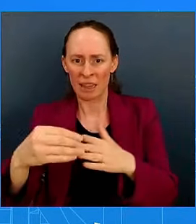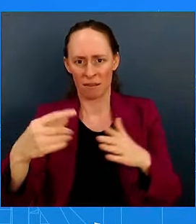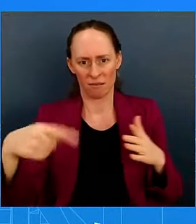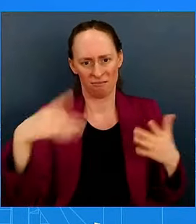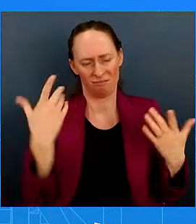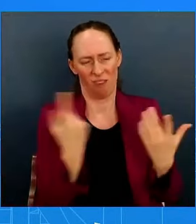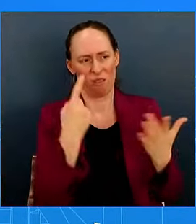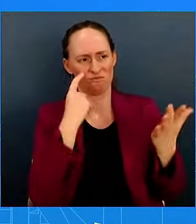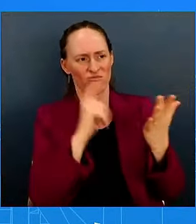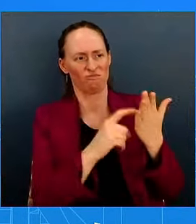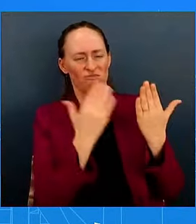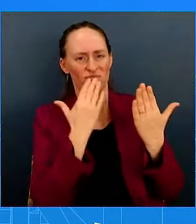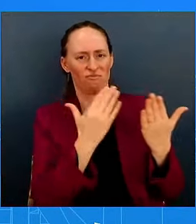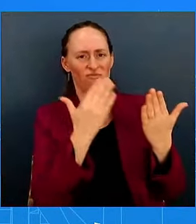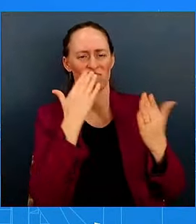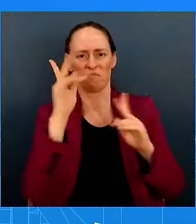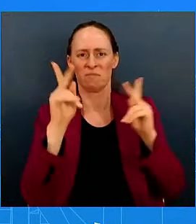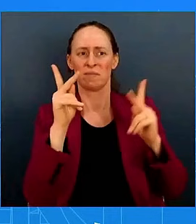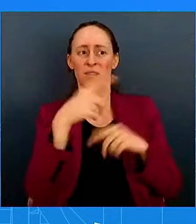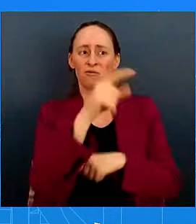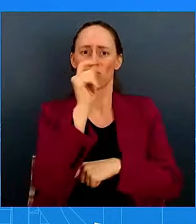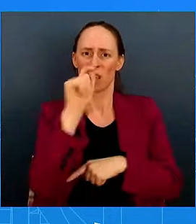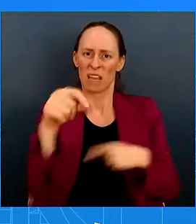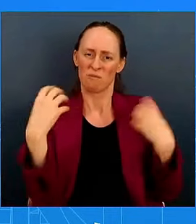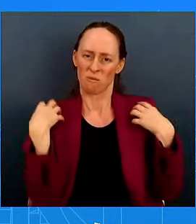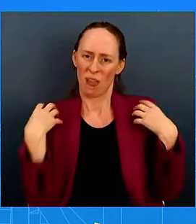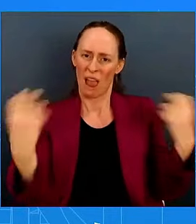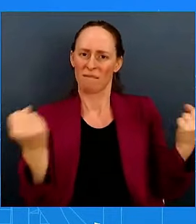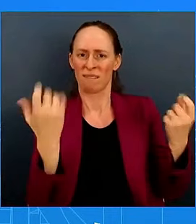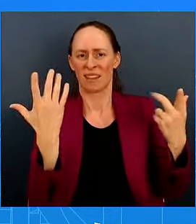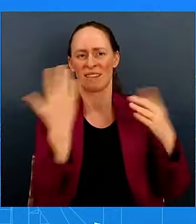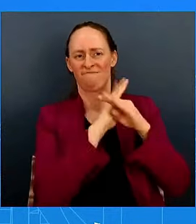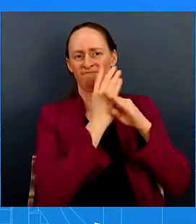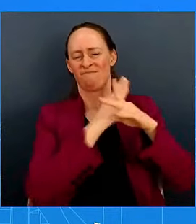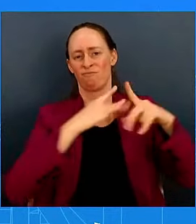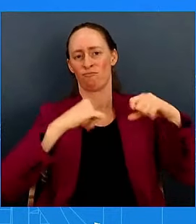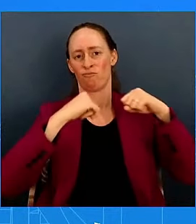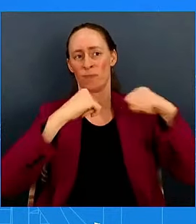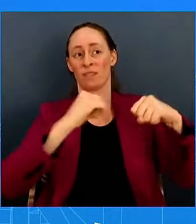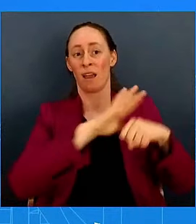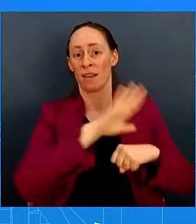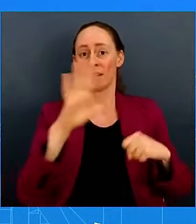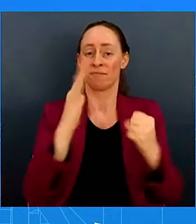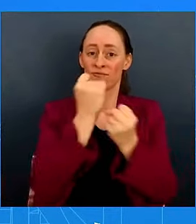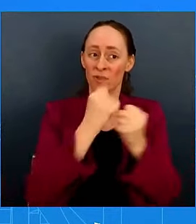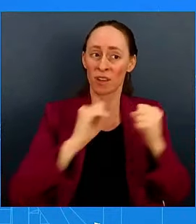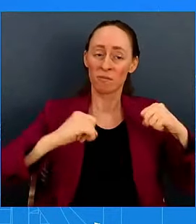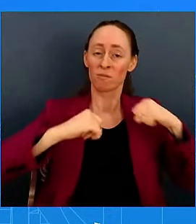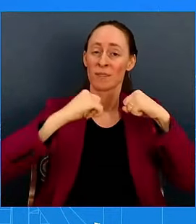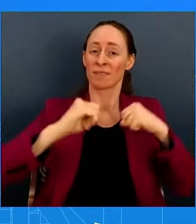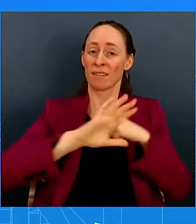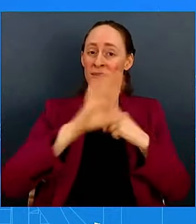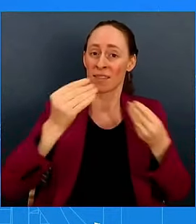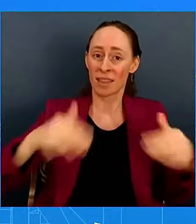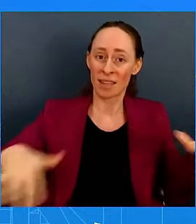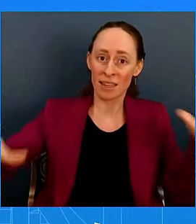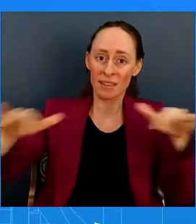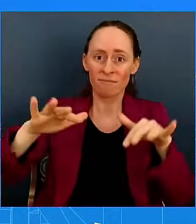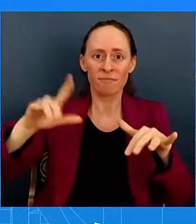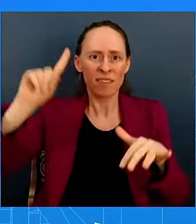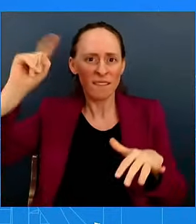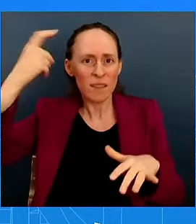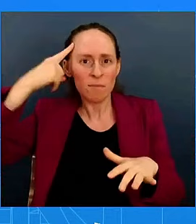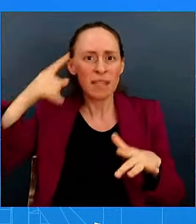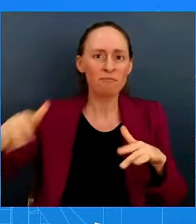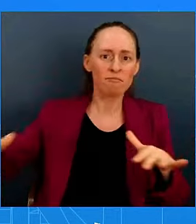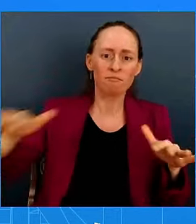to fight for their democracy, their freedom. And so you have seen an unwavering support for the Ukrainian